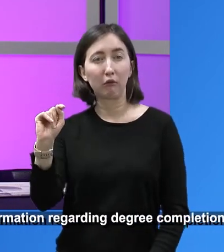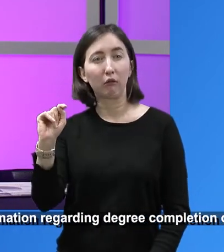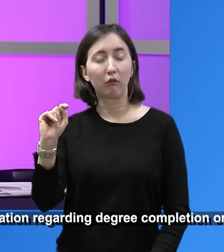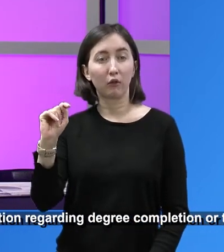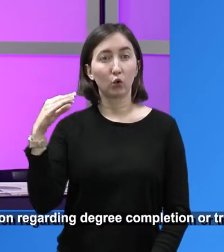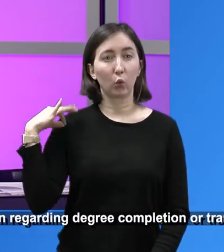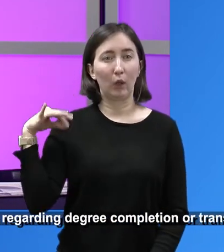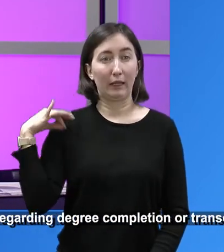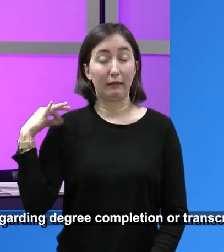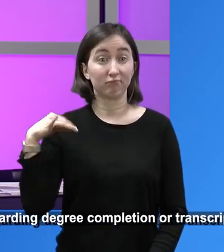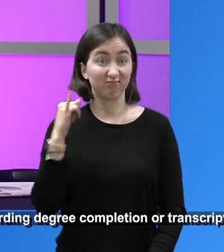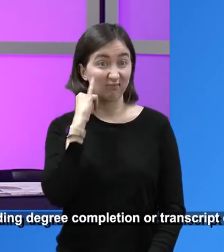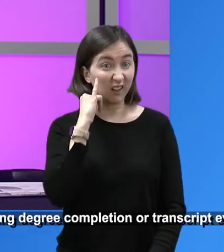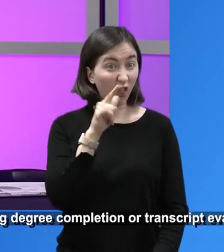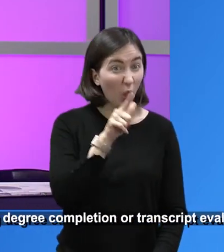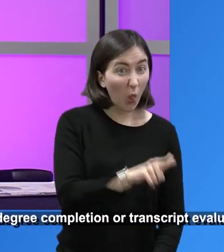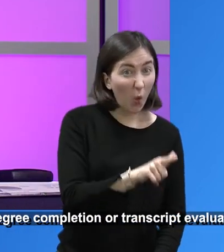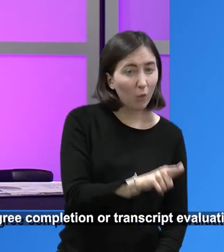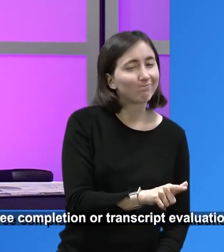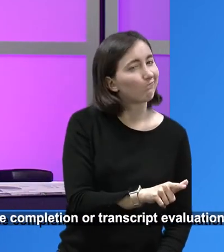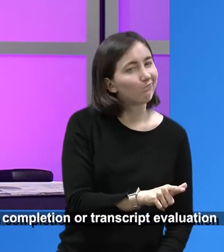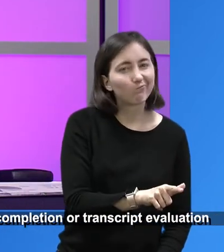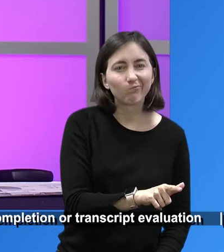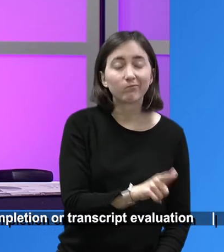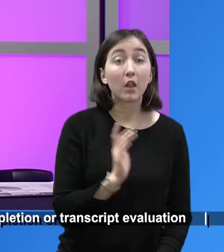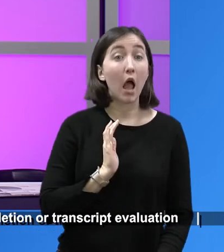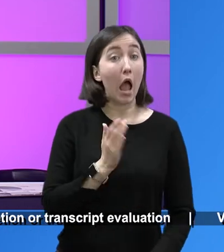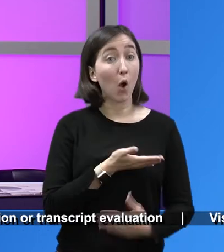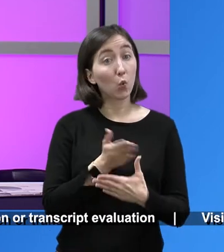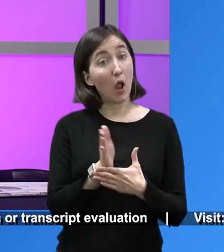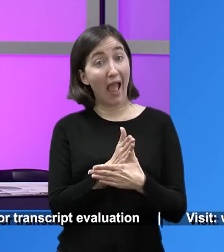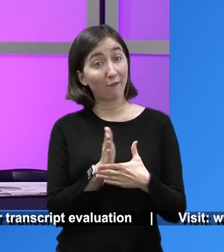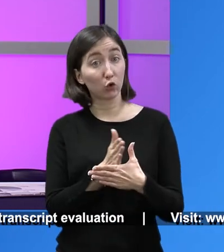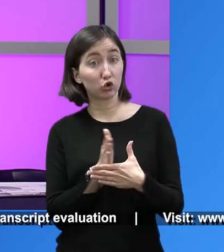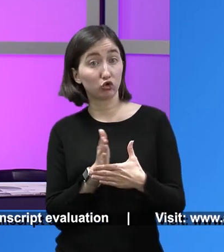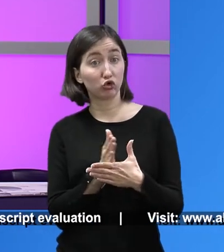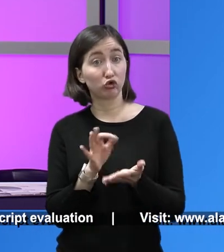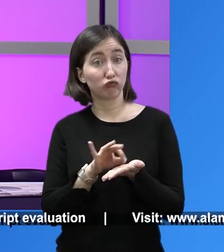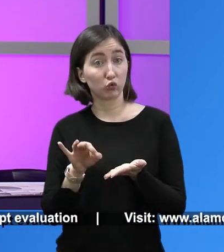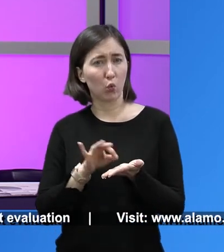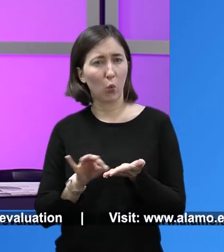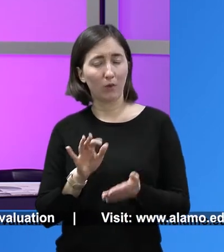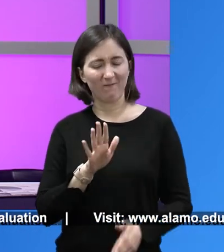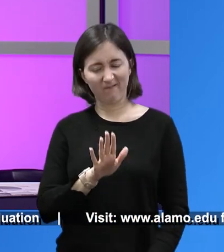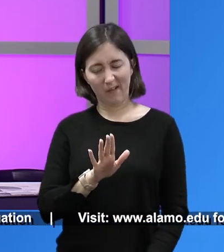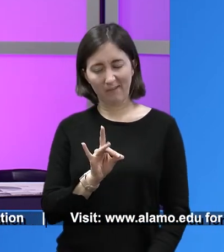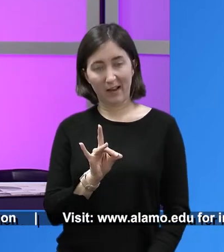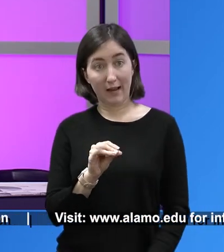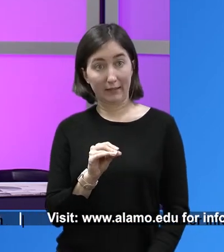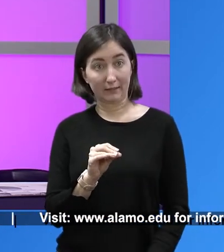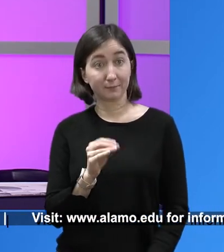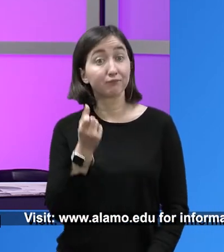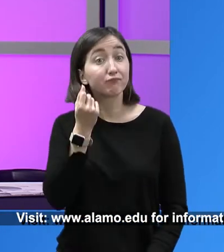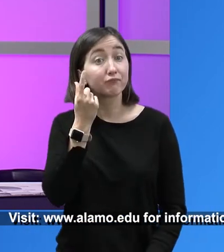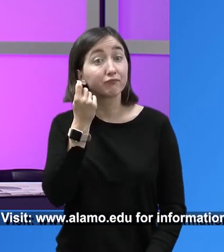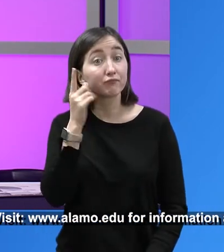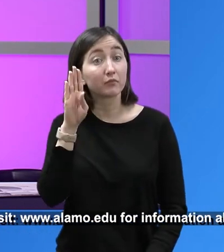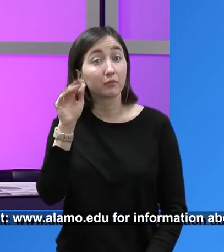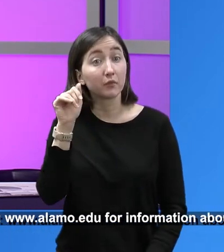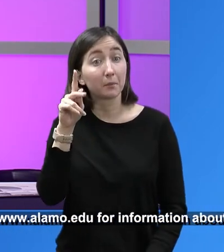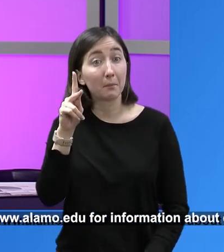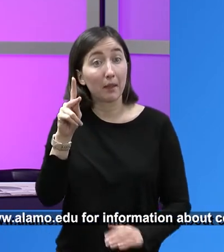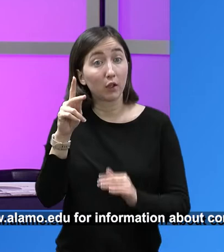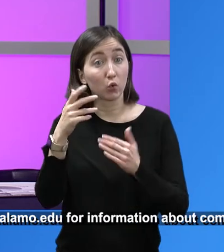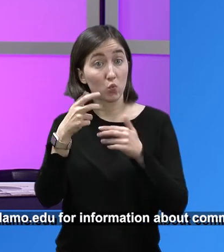the average FICO score of one of our borrowers is 580. The cutoff at a bank for a FICO